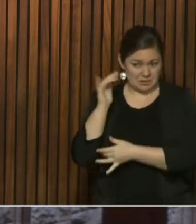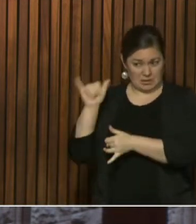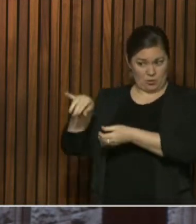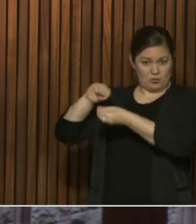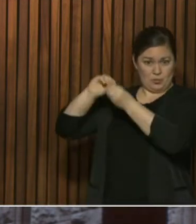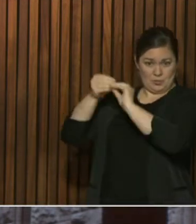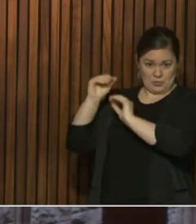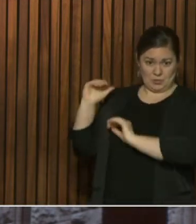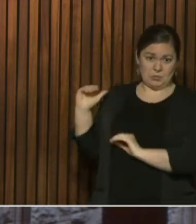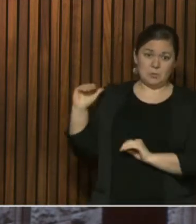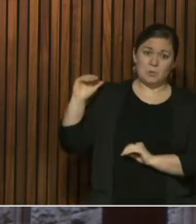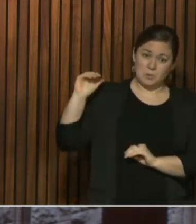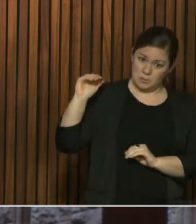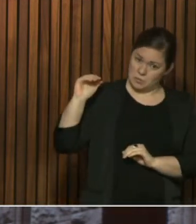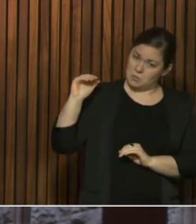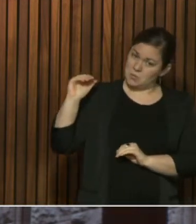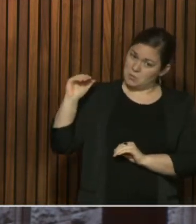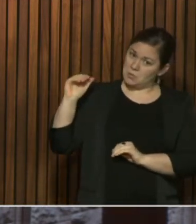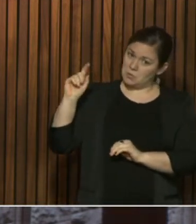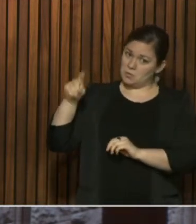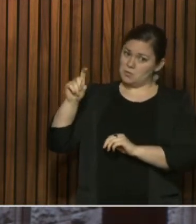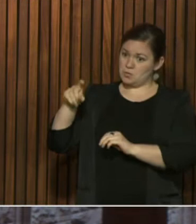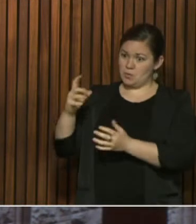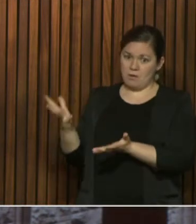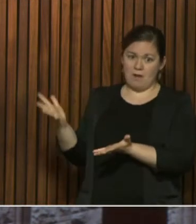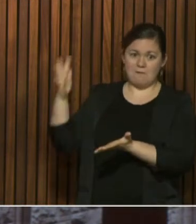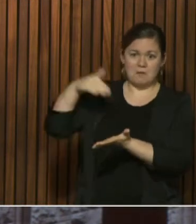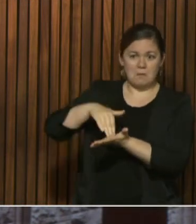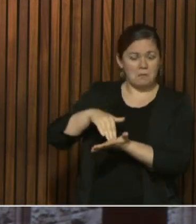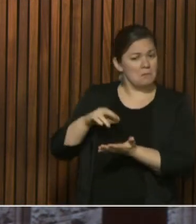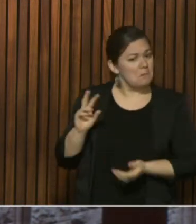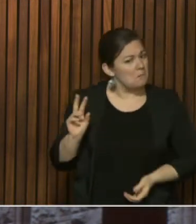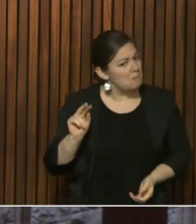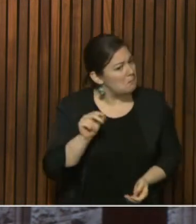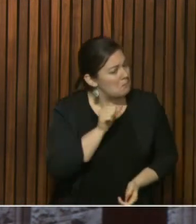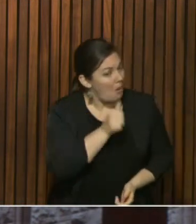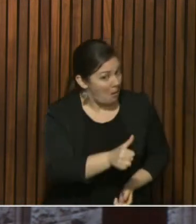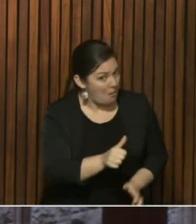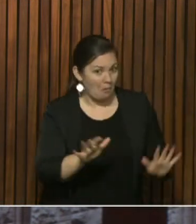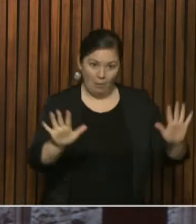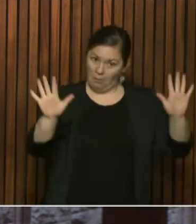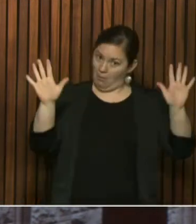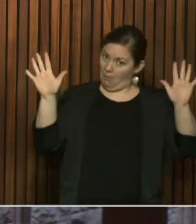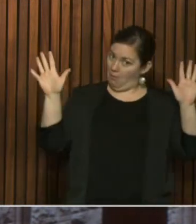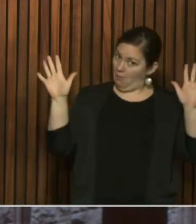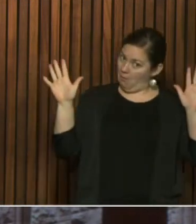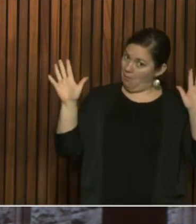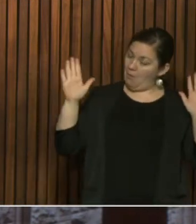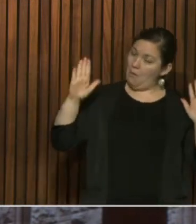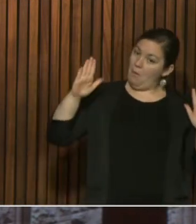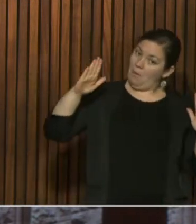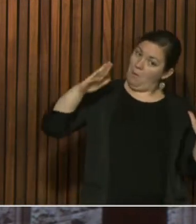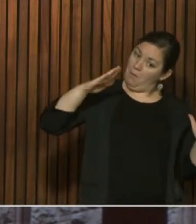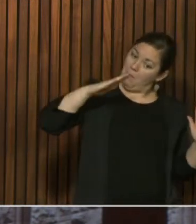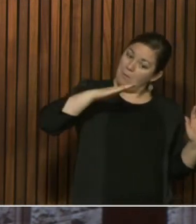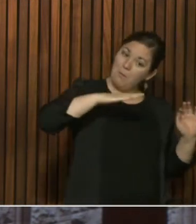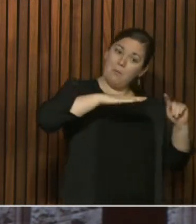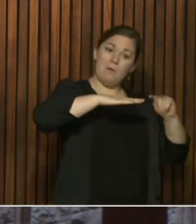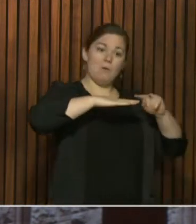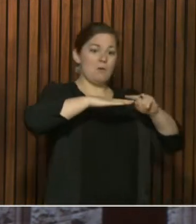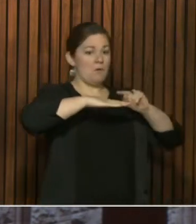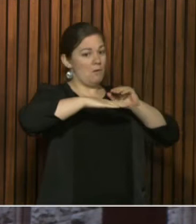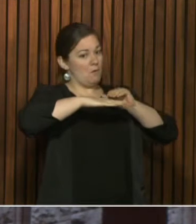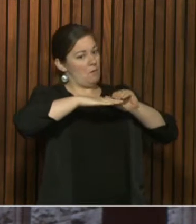that with over 5,000 cases and we haven't. So maybe that is reassuring that we are continuing to bend the curve and to make an impact,